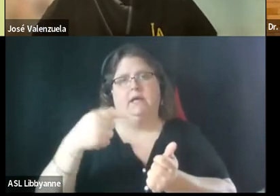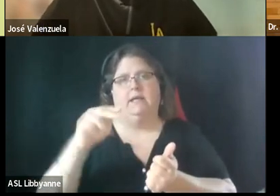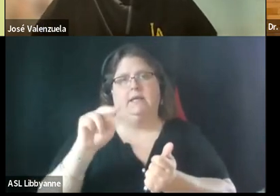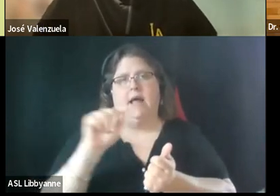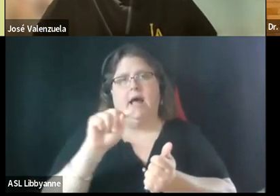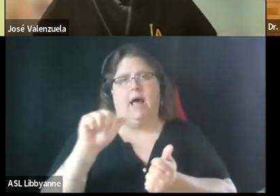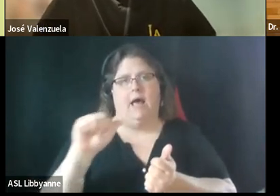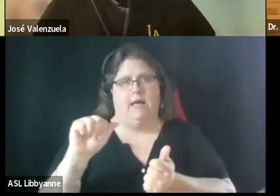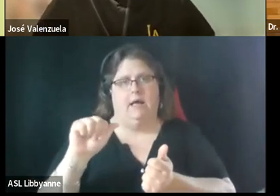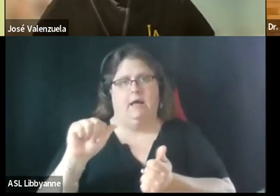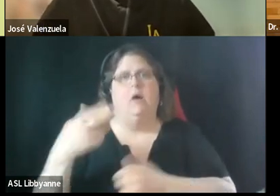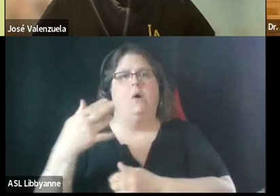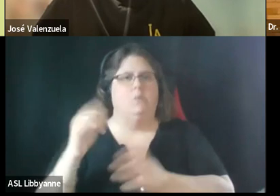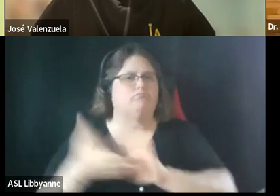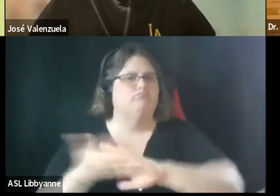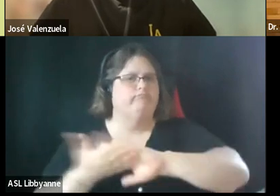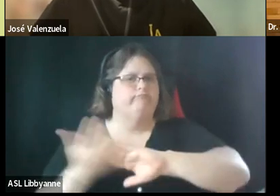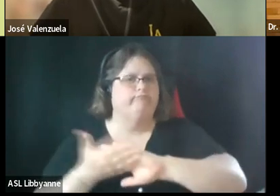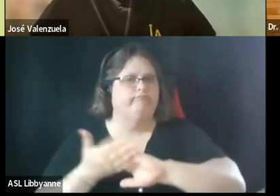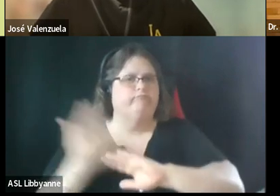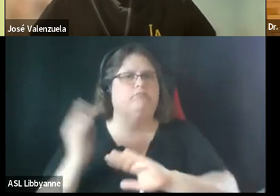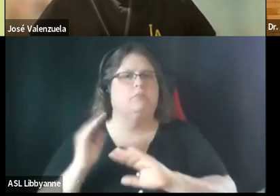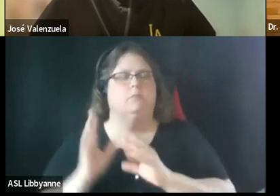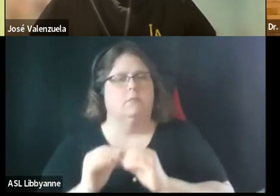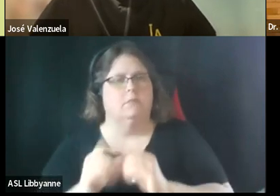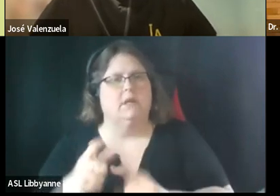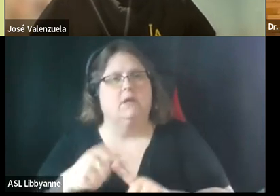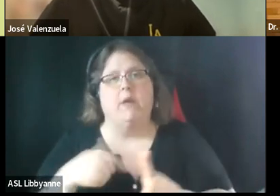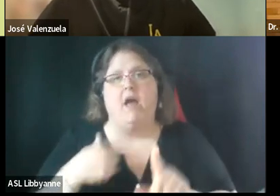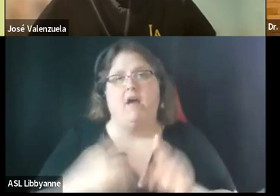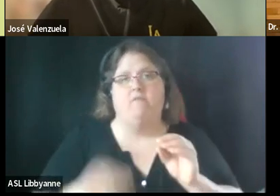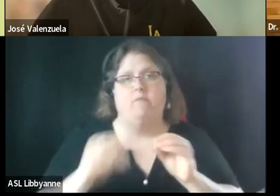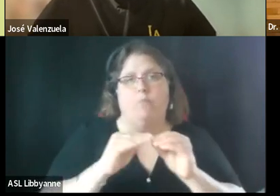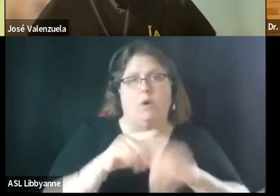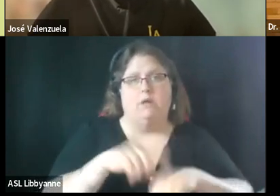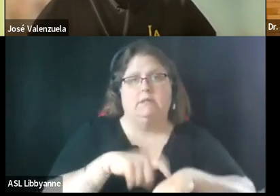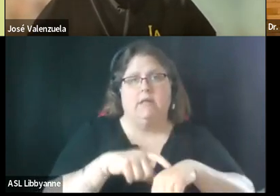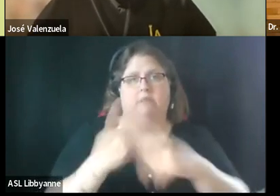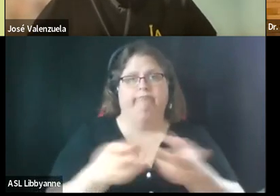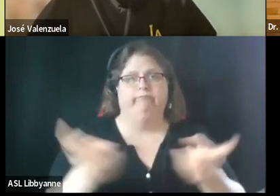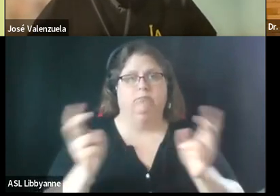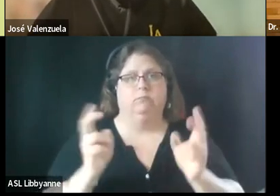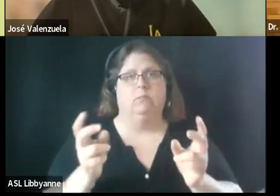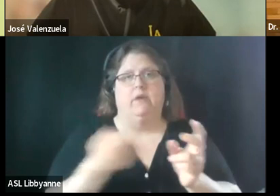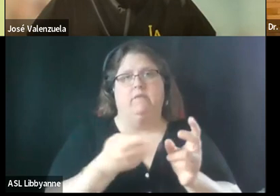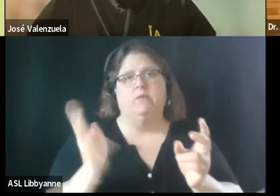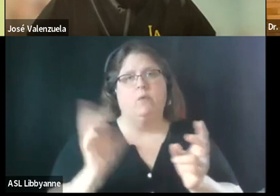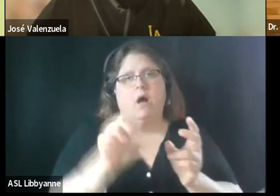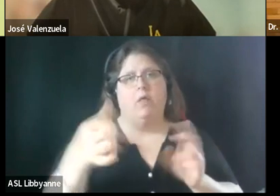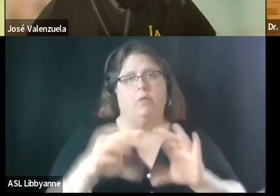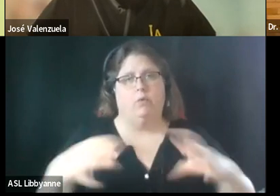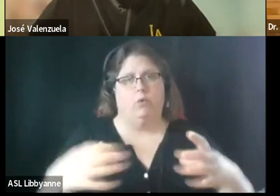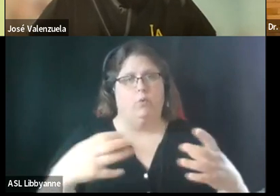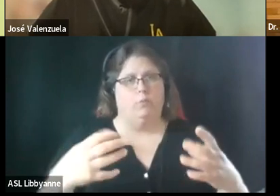sessions in collaboration with community groups is being um put together uh we know that our search committee